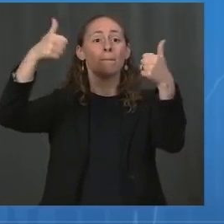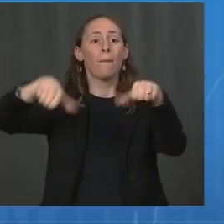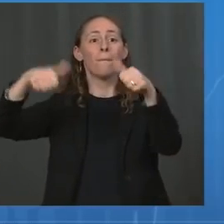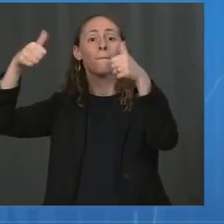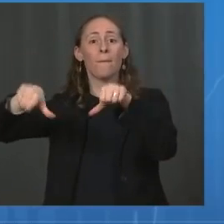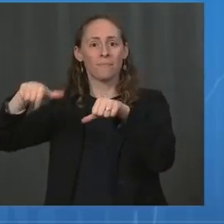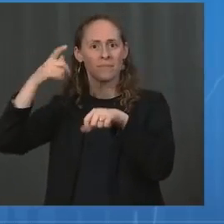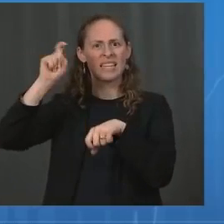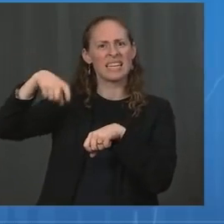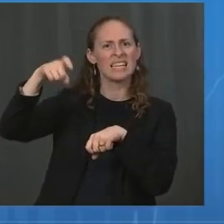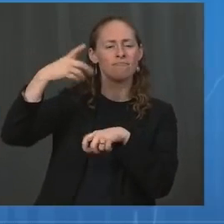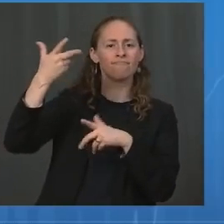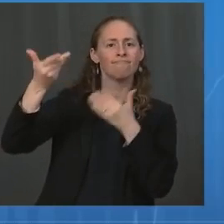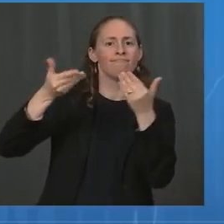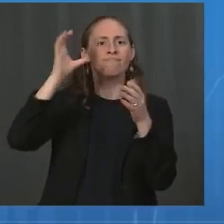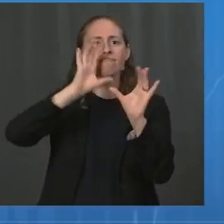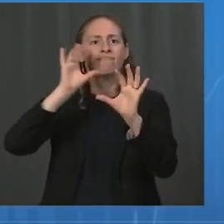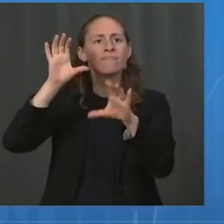job search site.